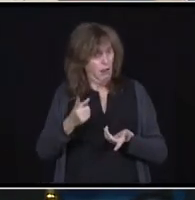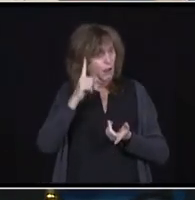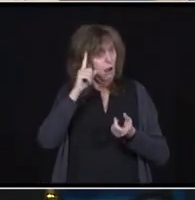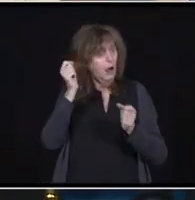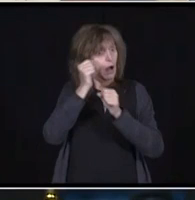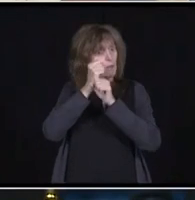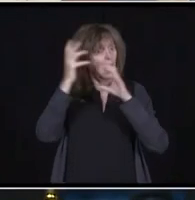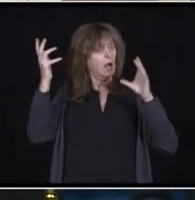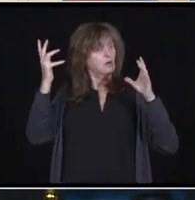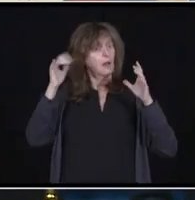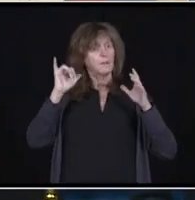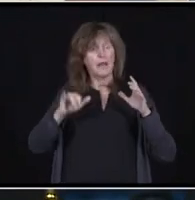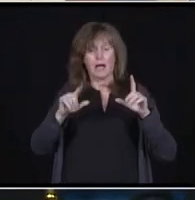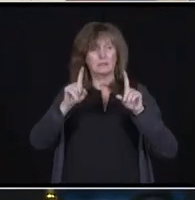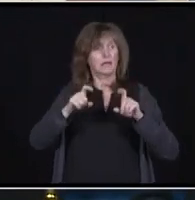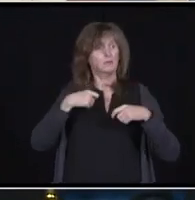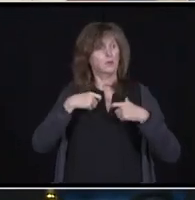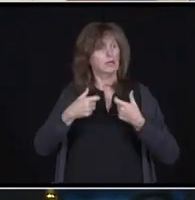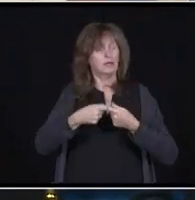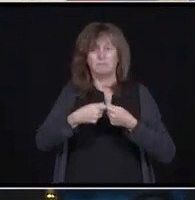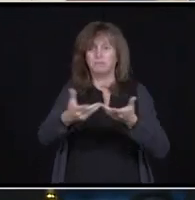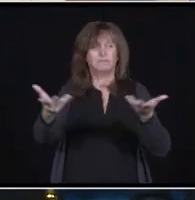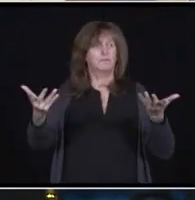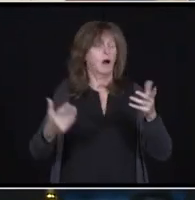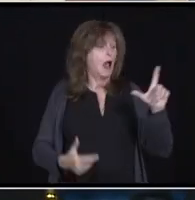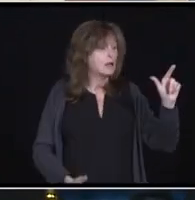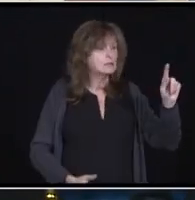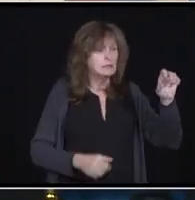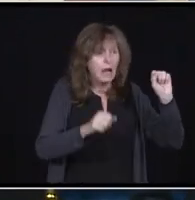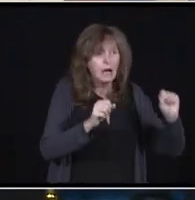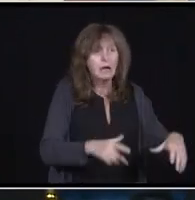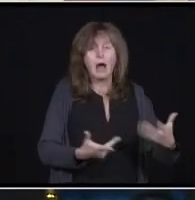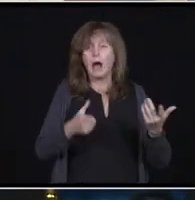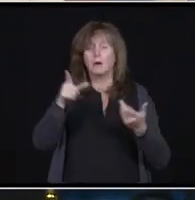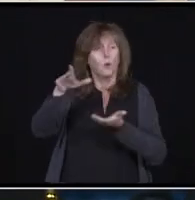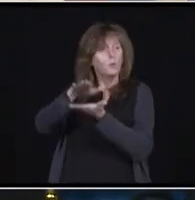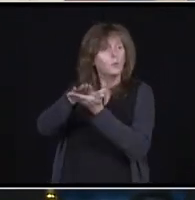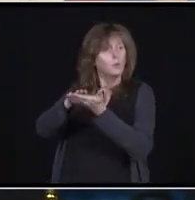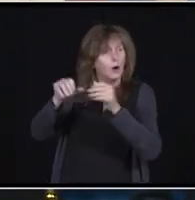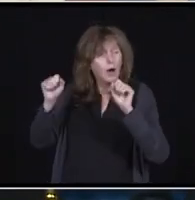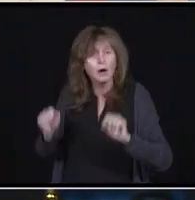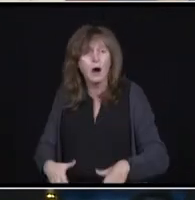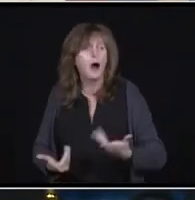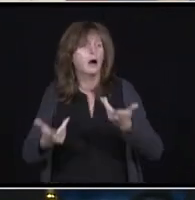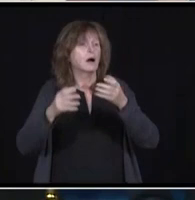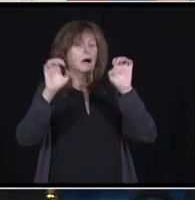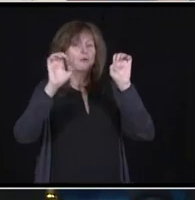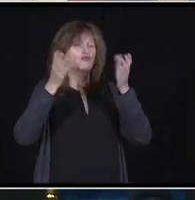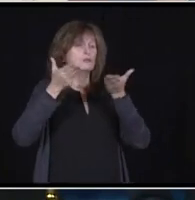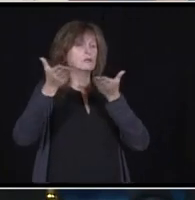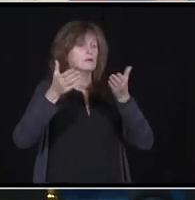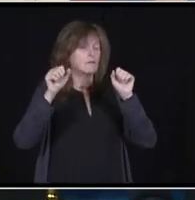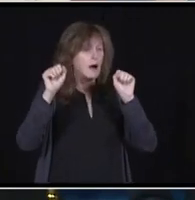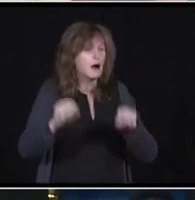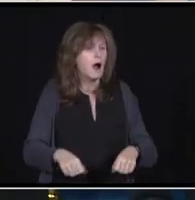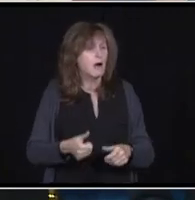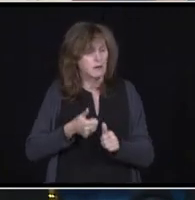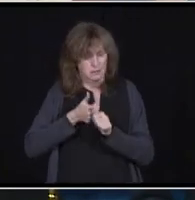everyone, be it long-term care, the educators, and emergency service folks, or even yourself.